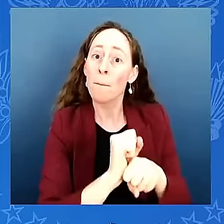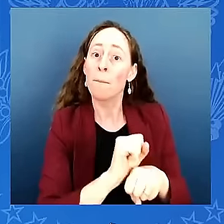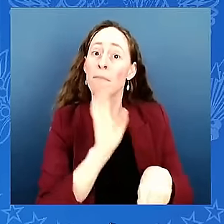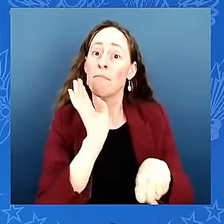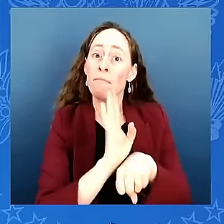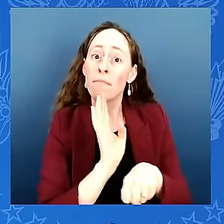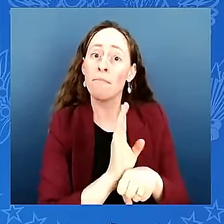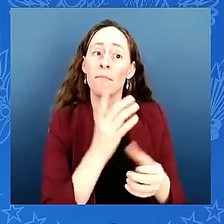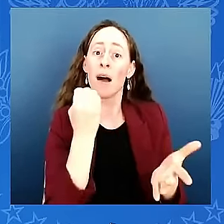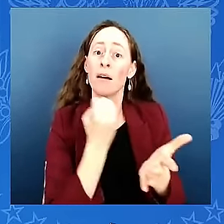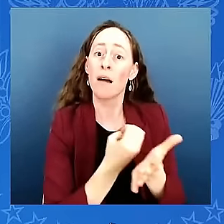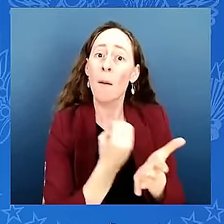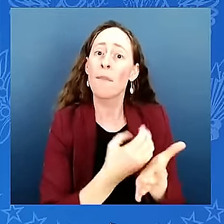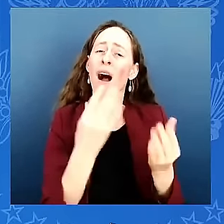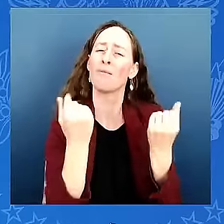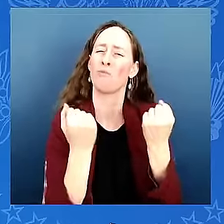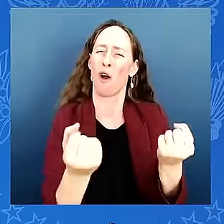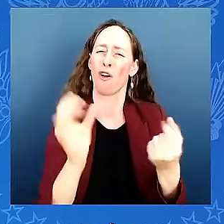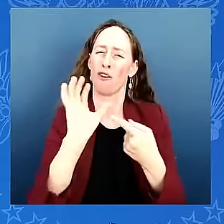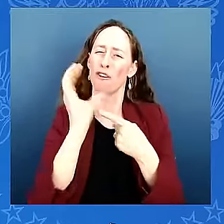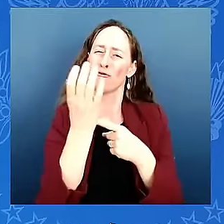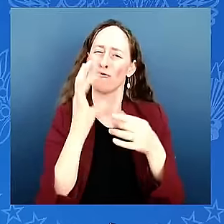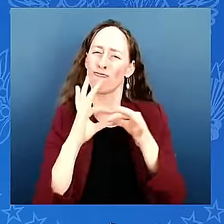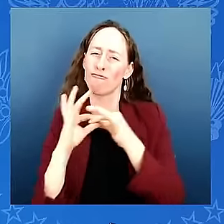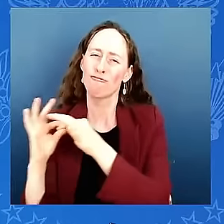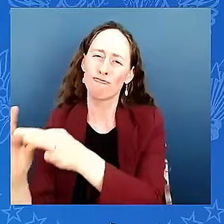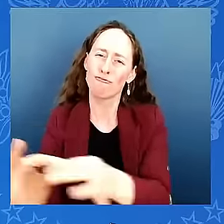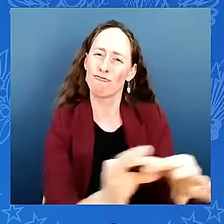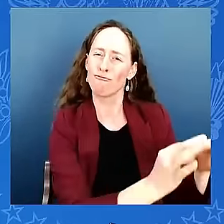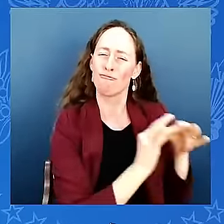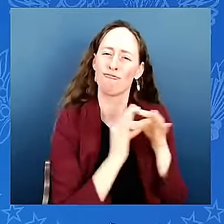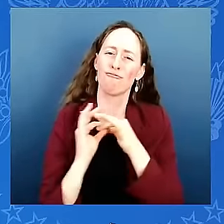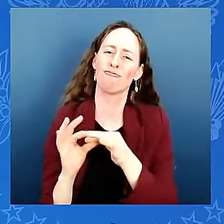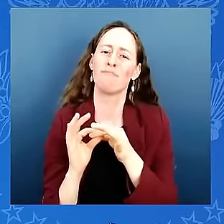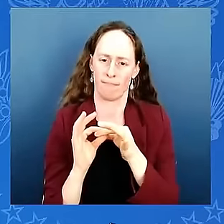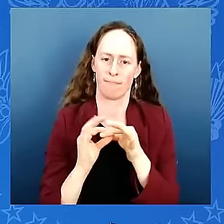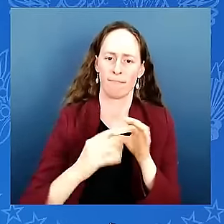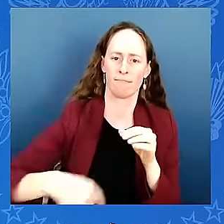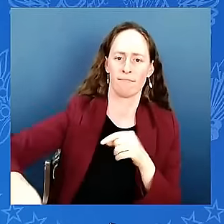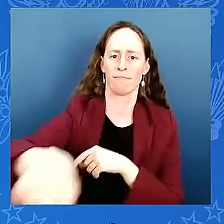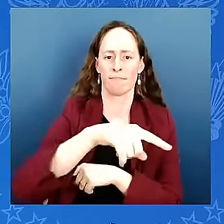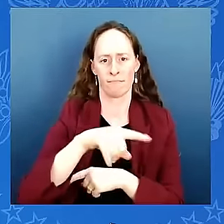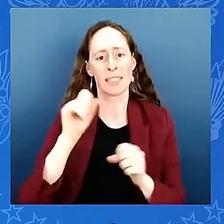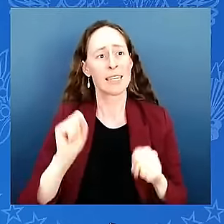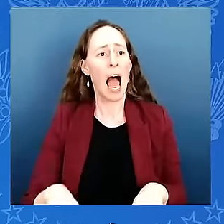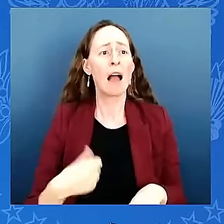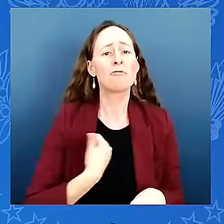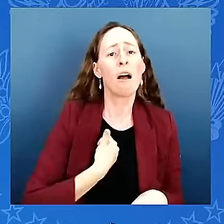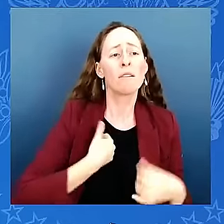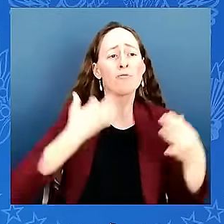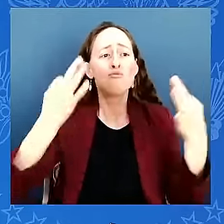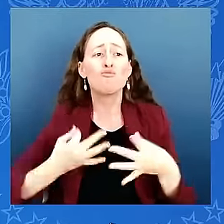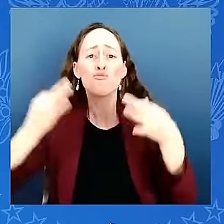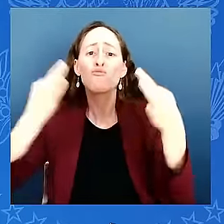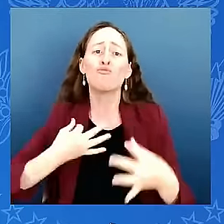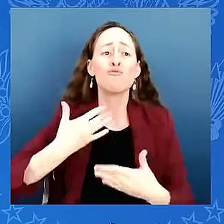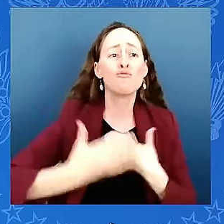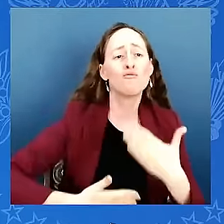the well and water treatment plant will have a long-term impact in our community